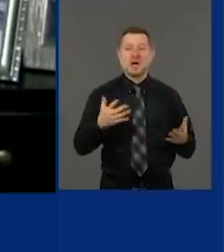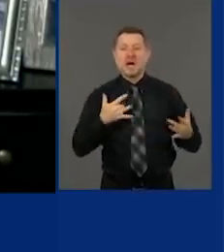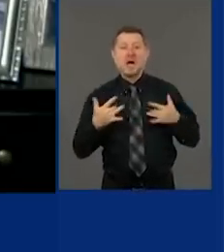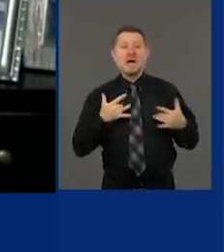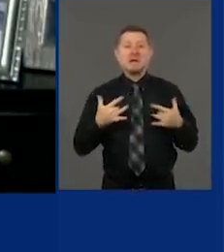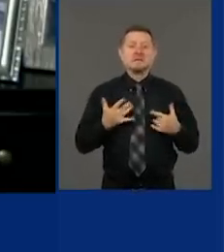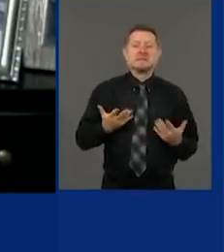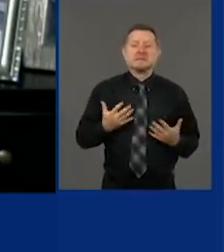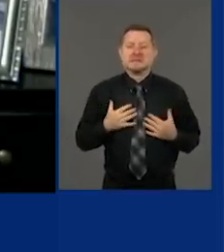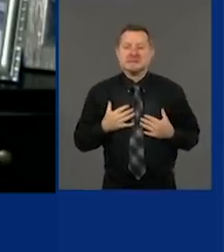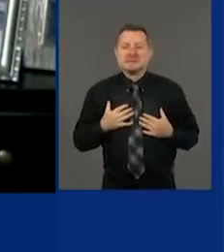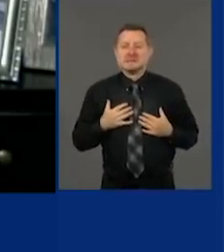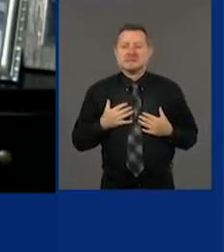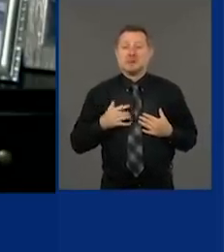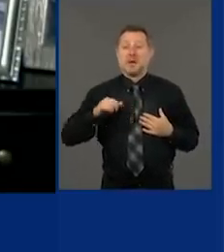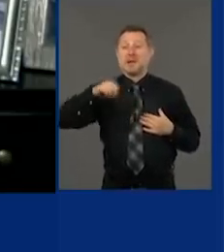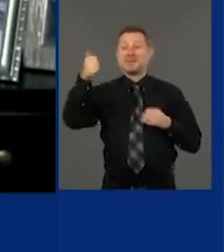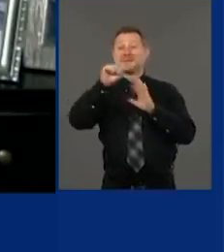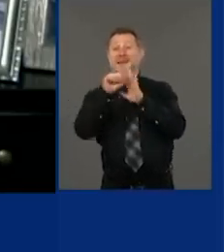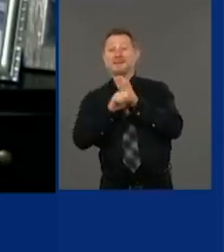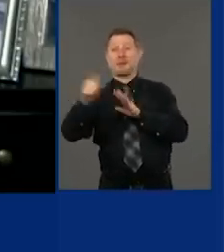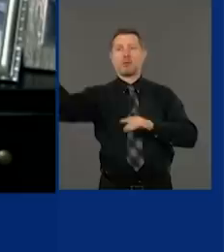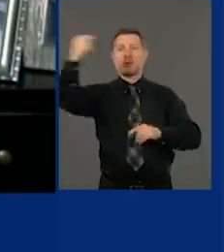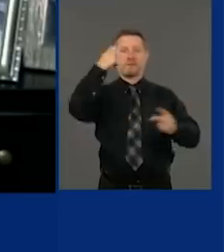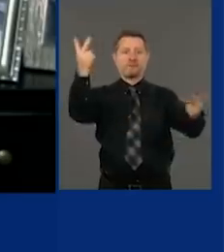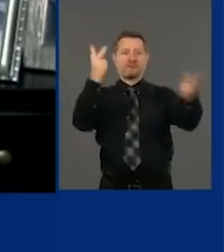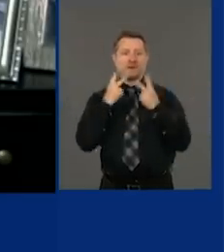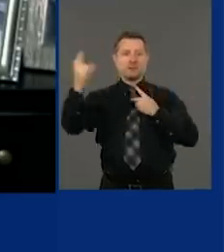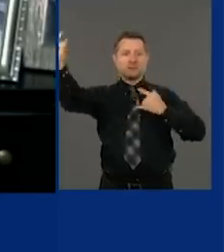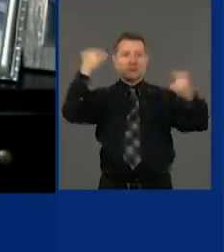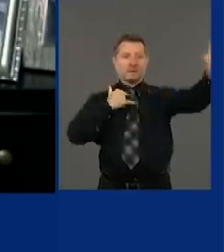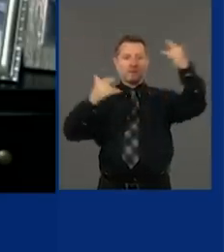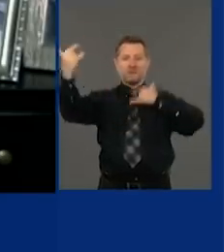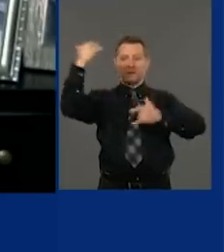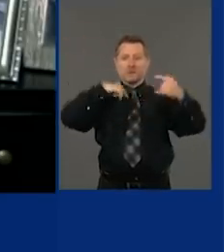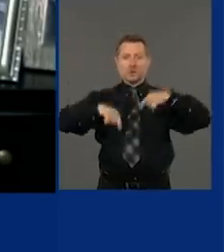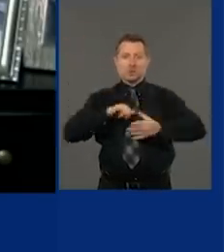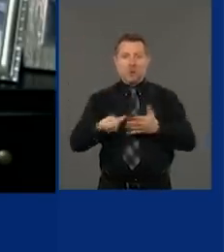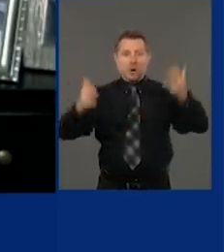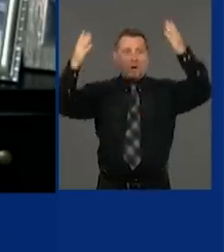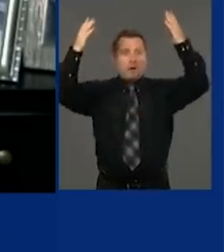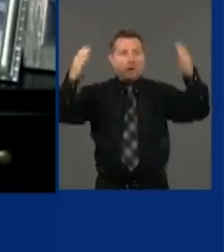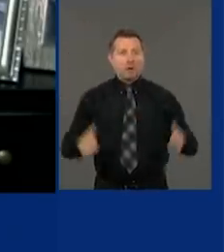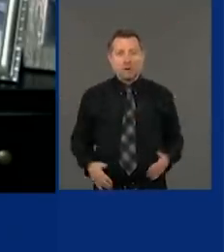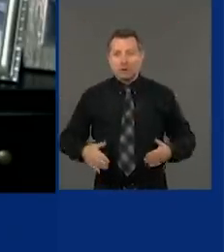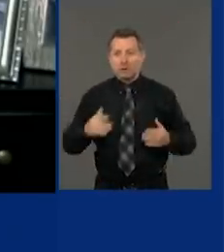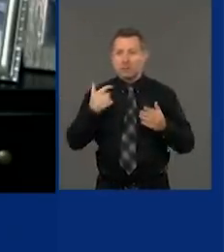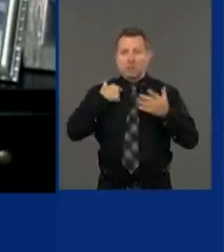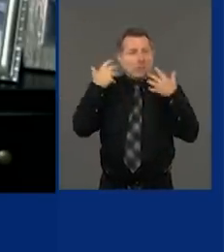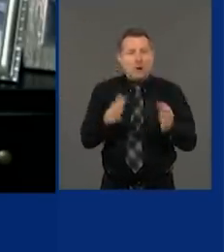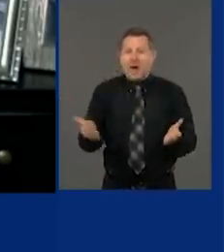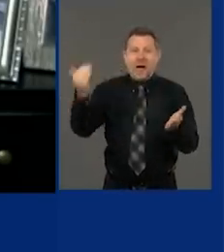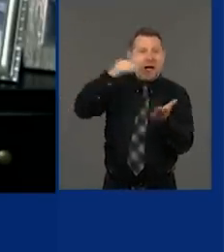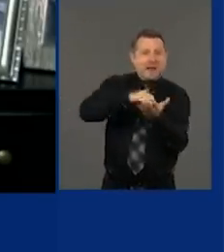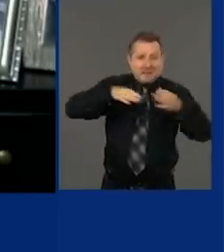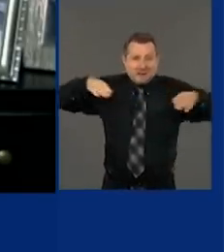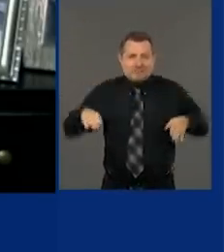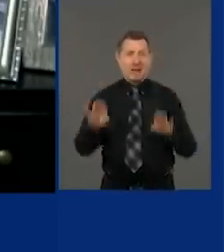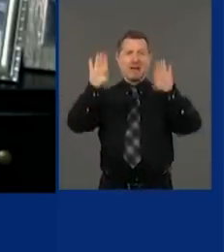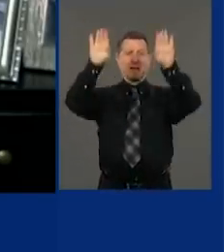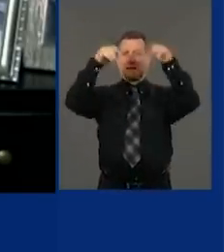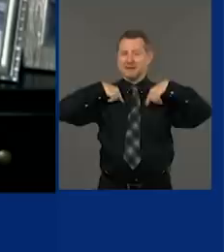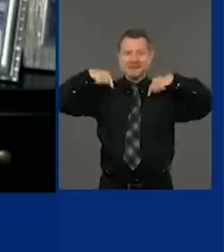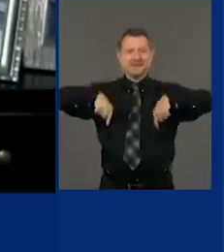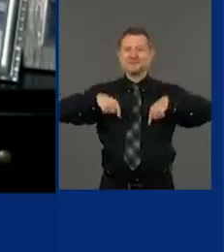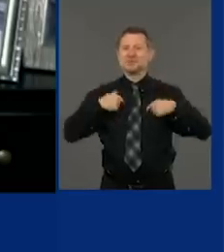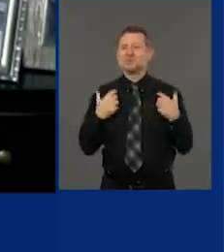infection coming from other states back to New York. We're worried about our infection rate going up because of